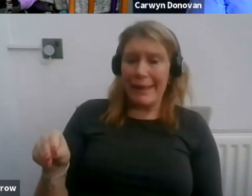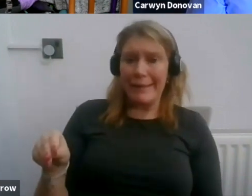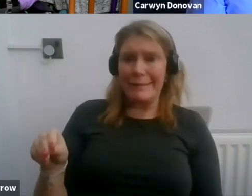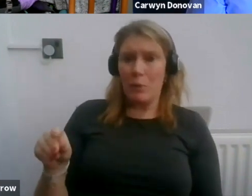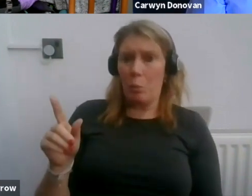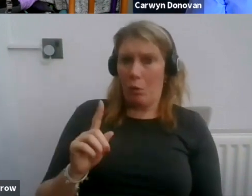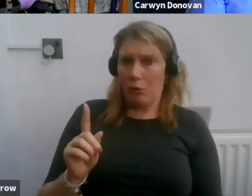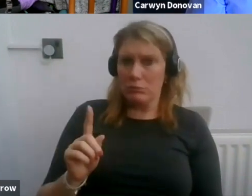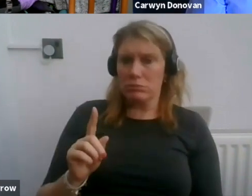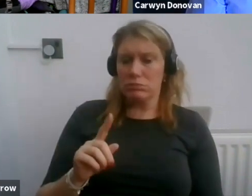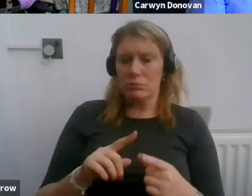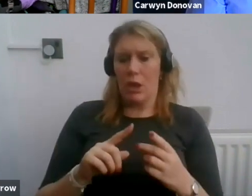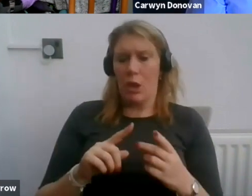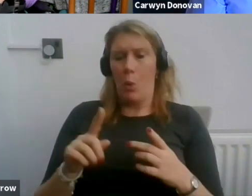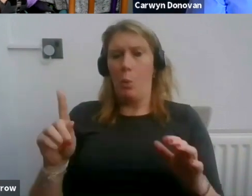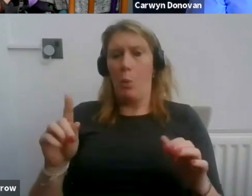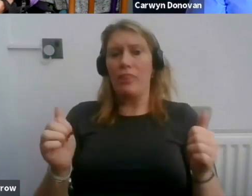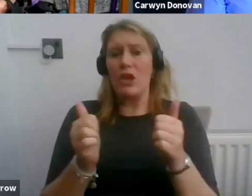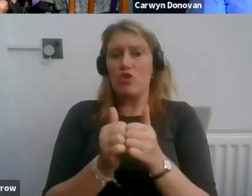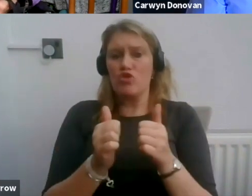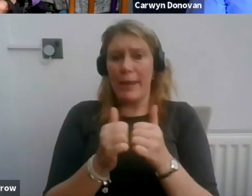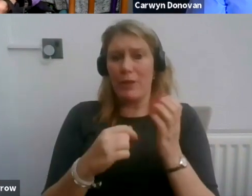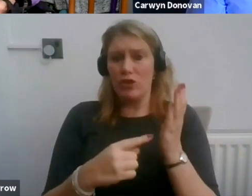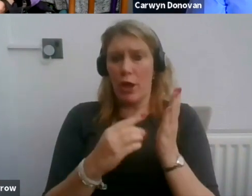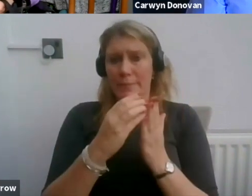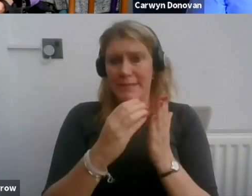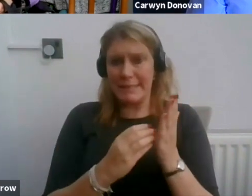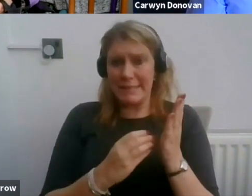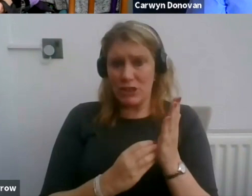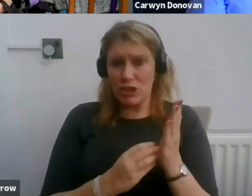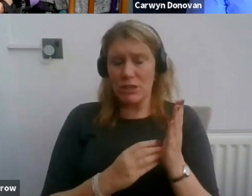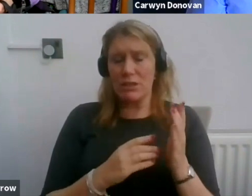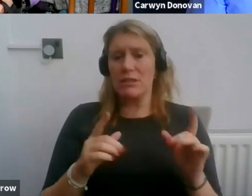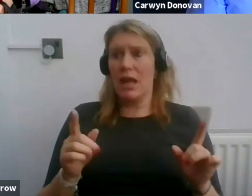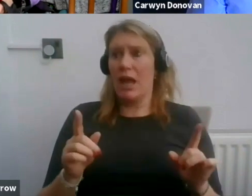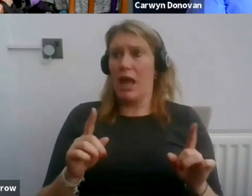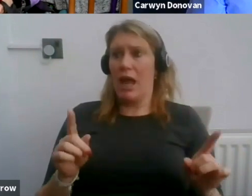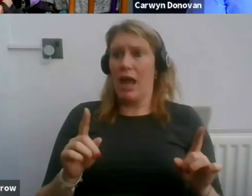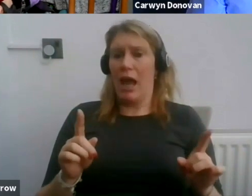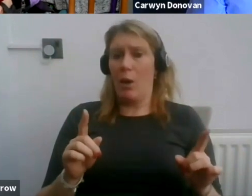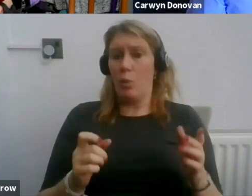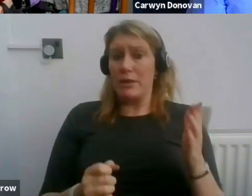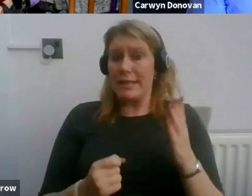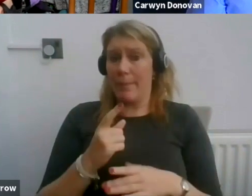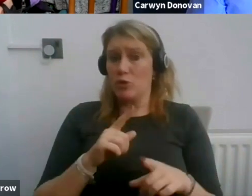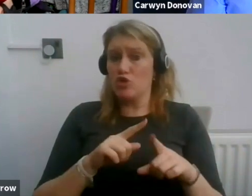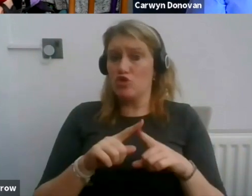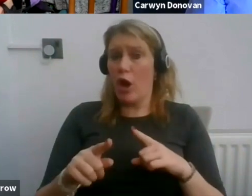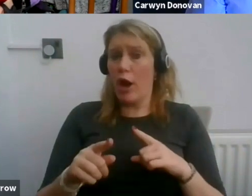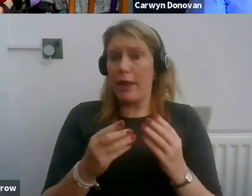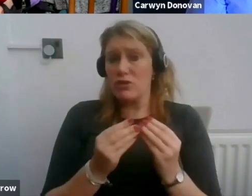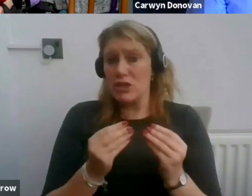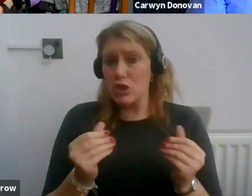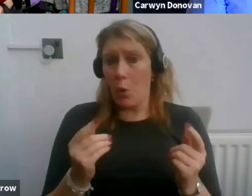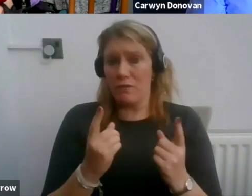agreement were, and what's been done to try to resolve the issue so far.